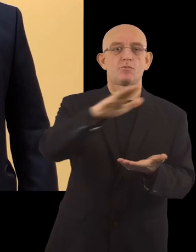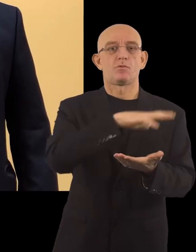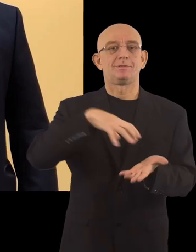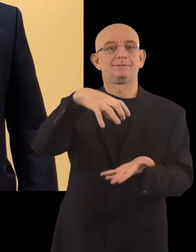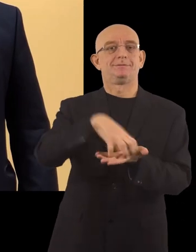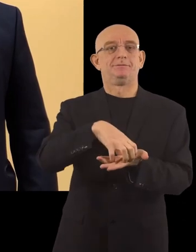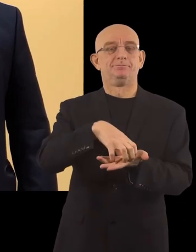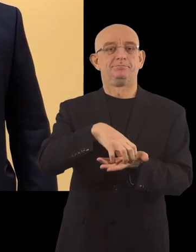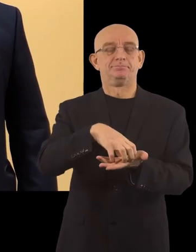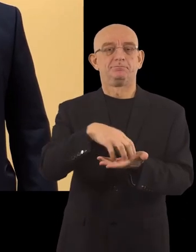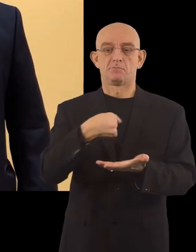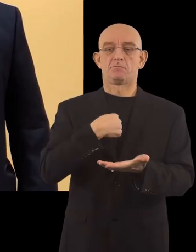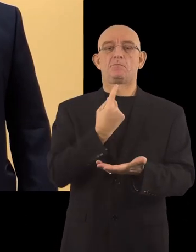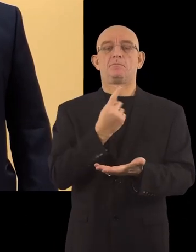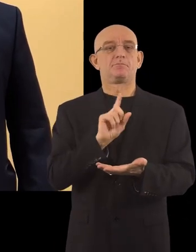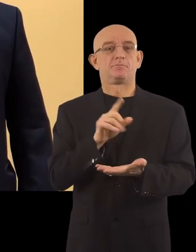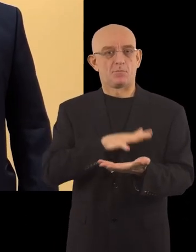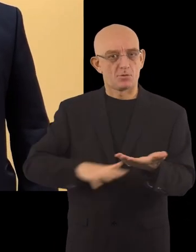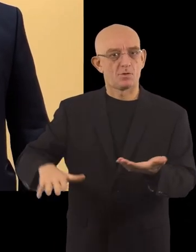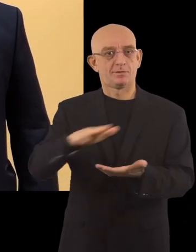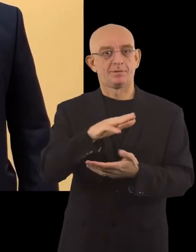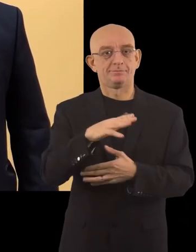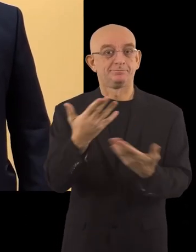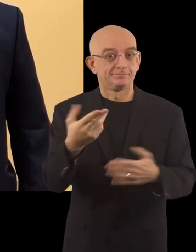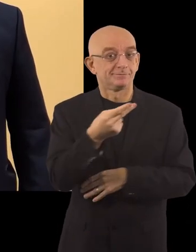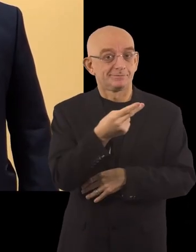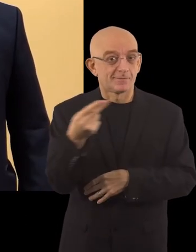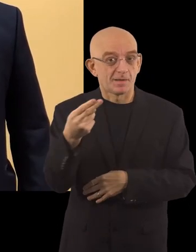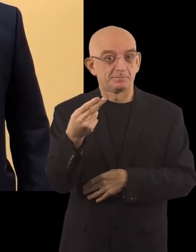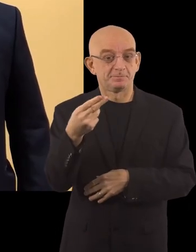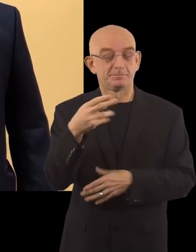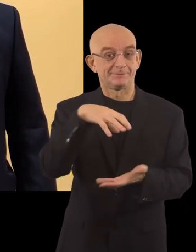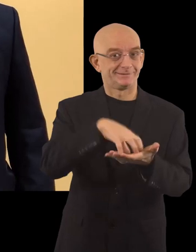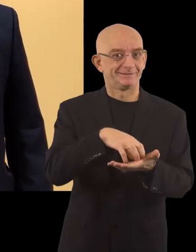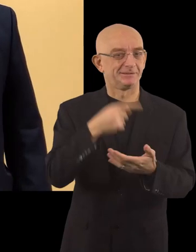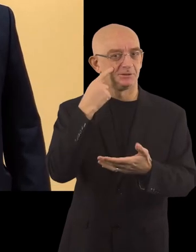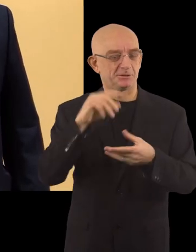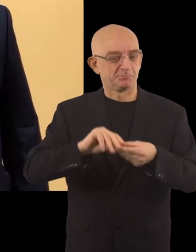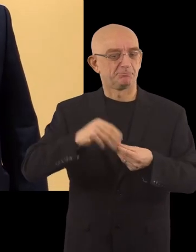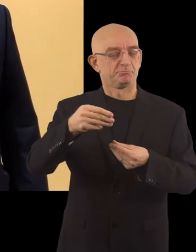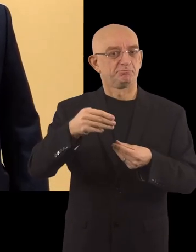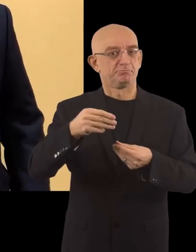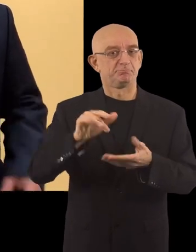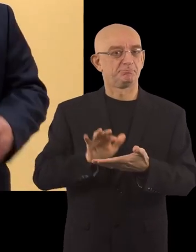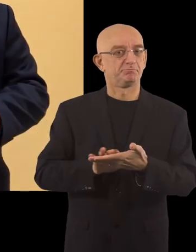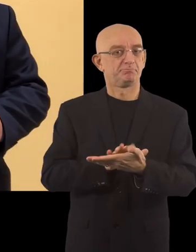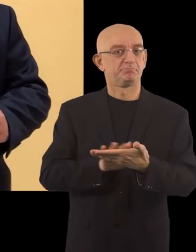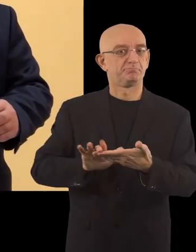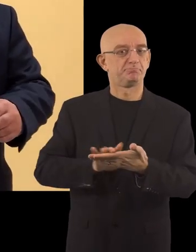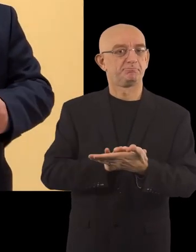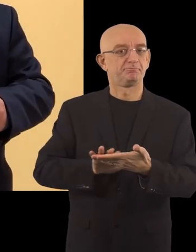whole city. The name of the city is... is...